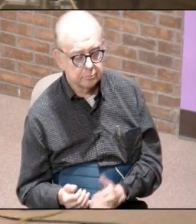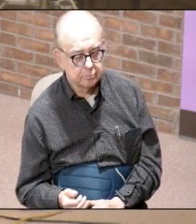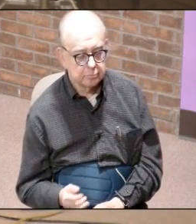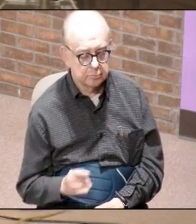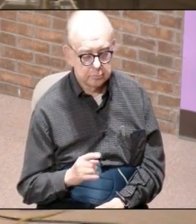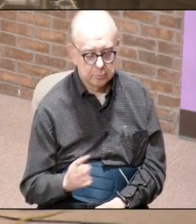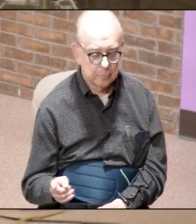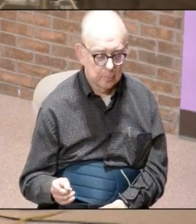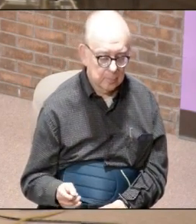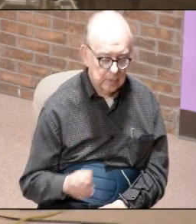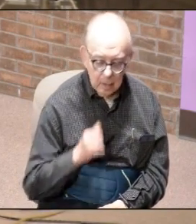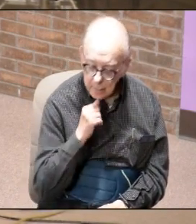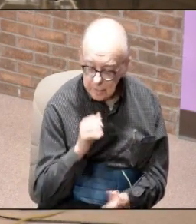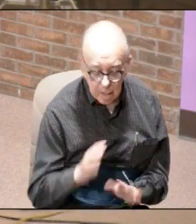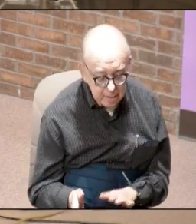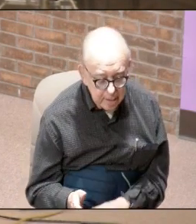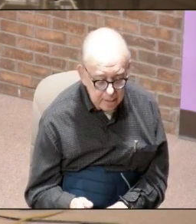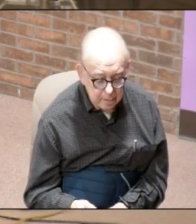they ain't dead